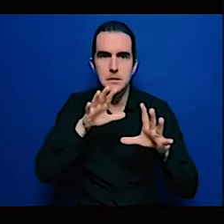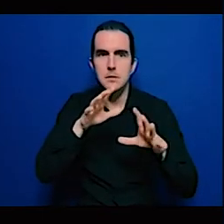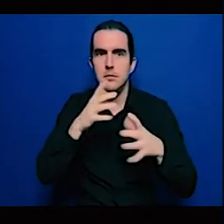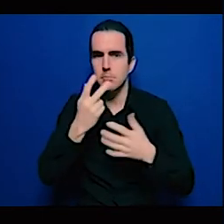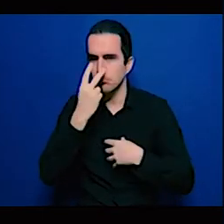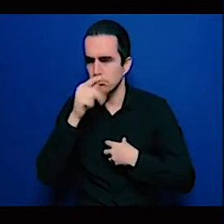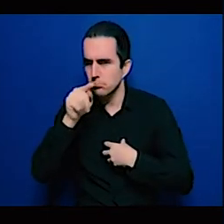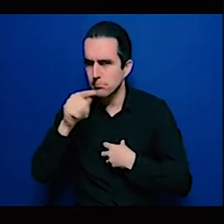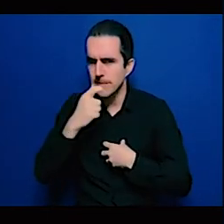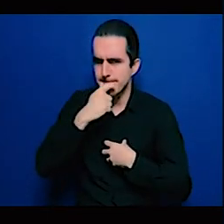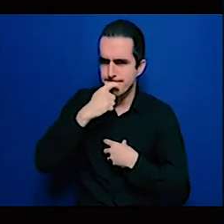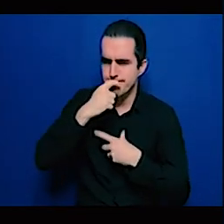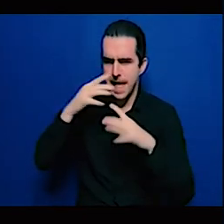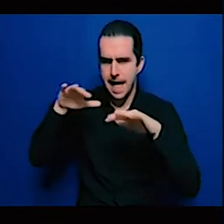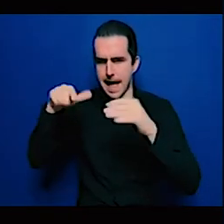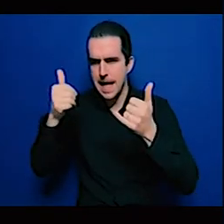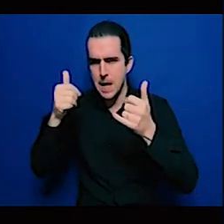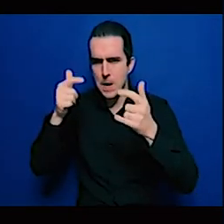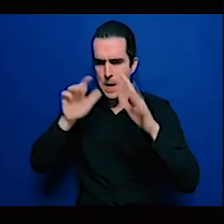having said this